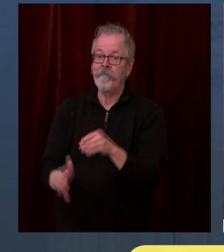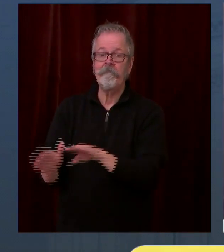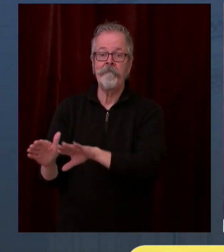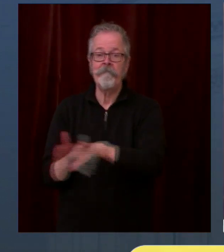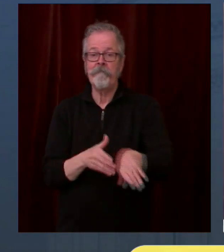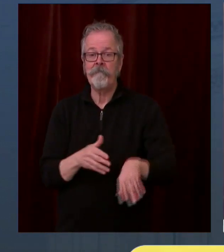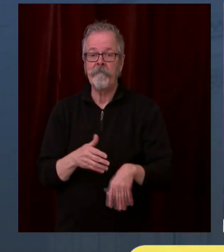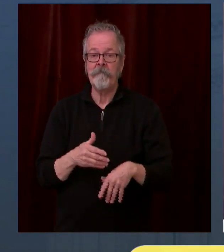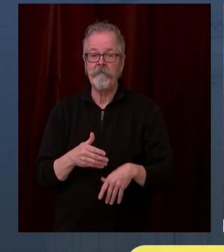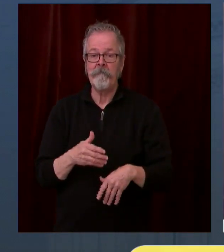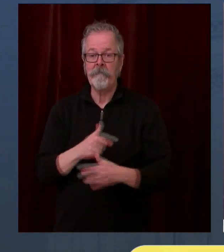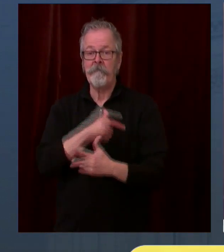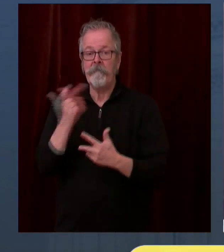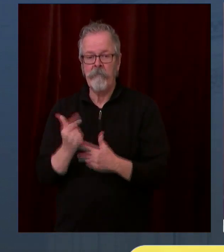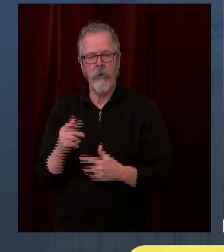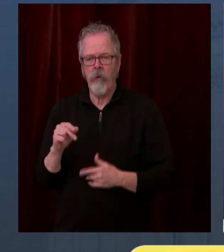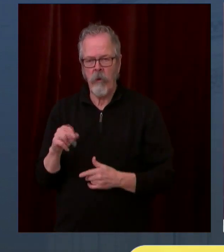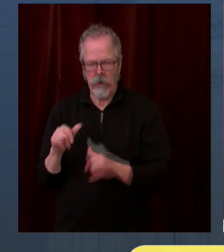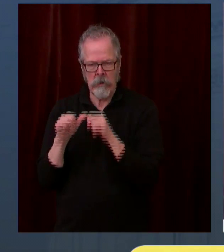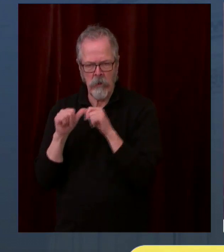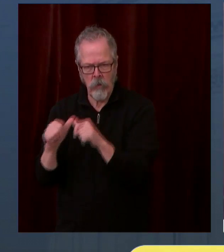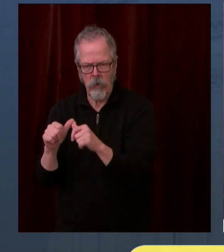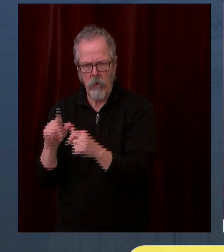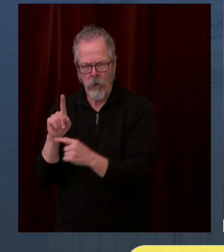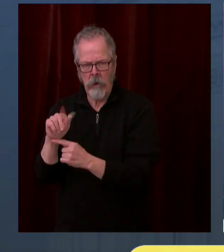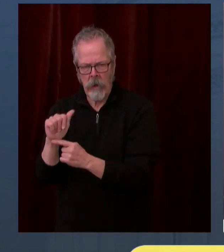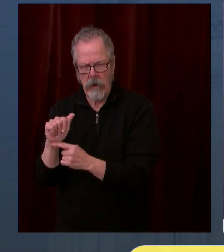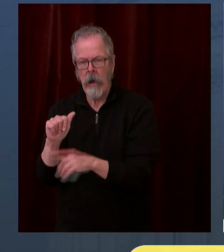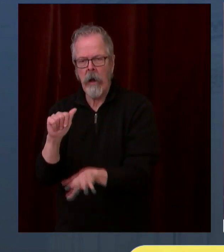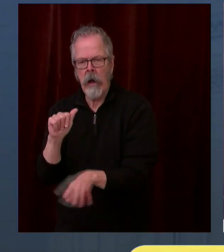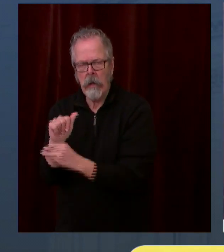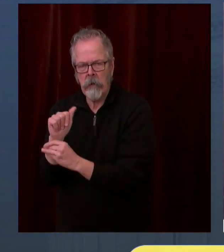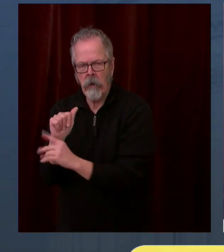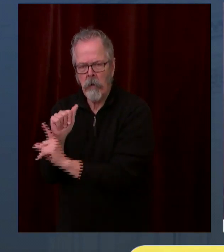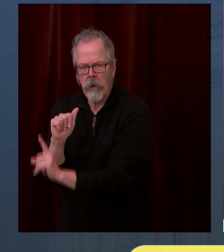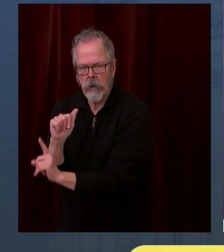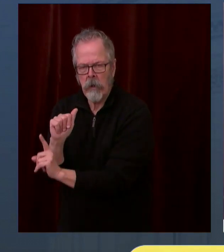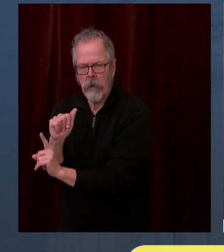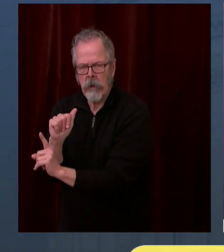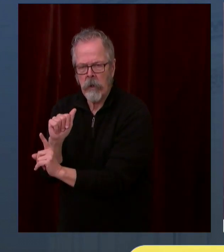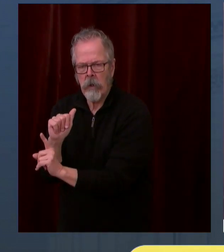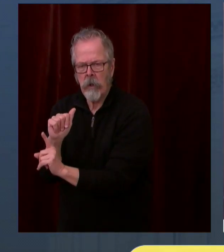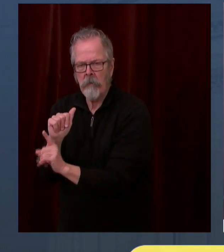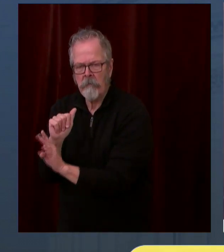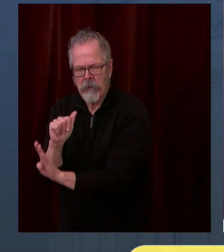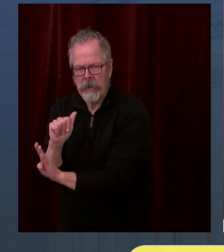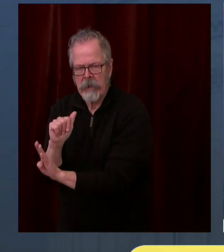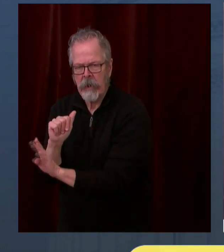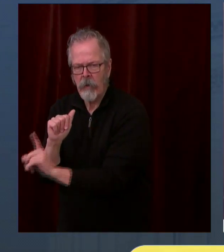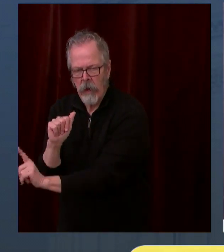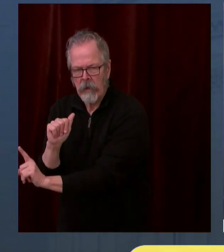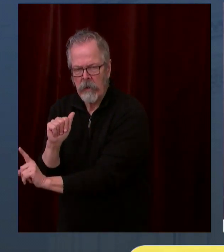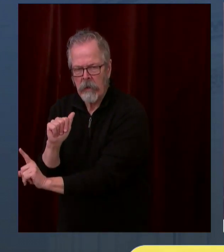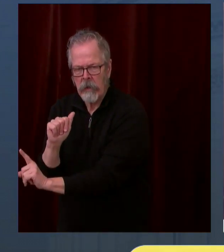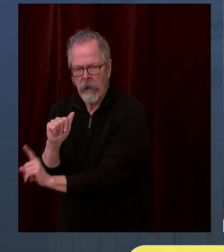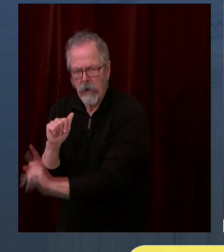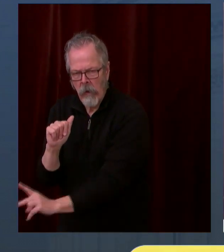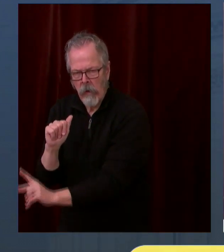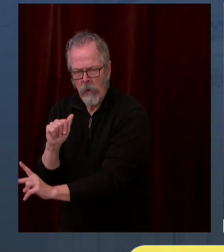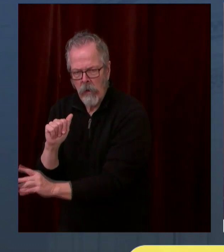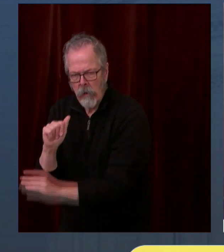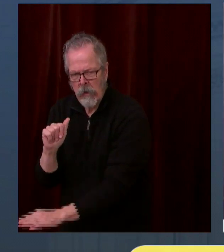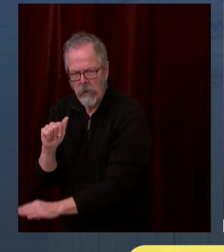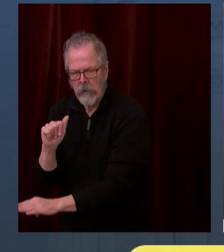1B1, as we now start, it is going to take us several weeks. Frankly,